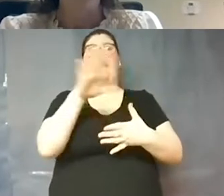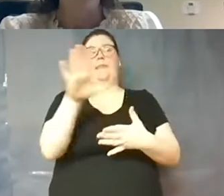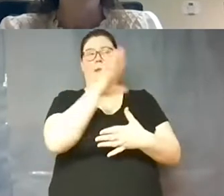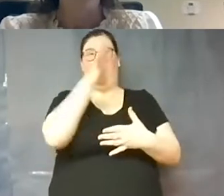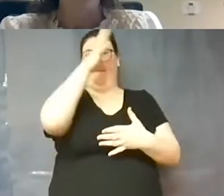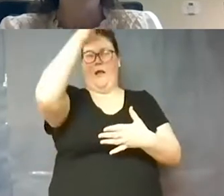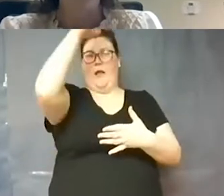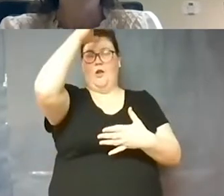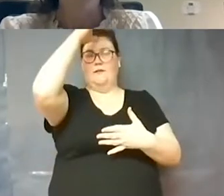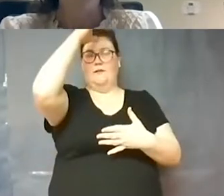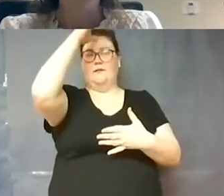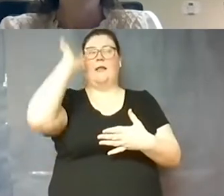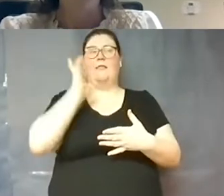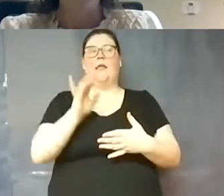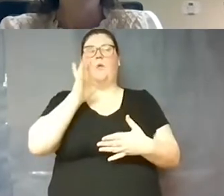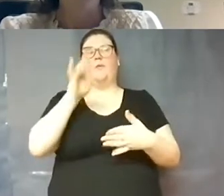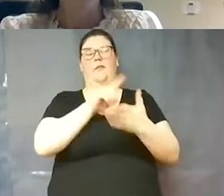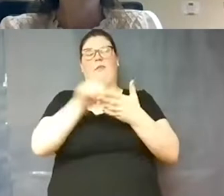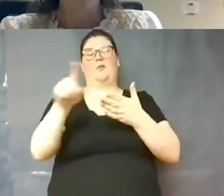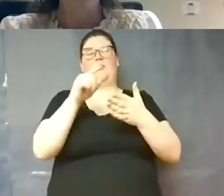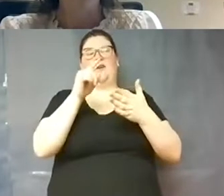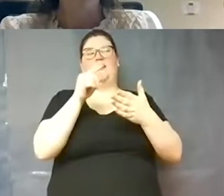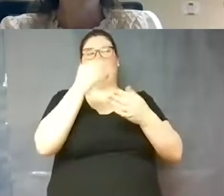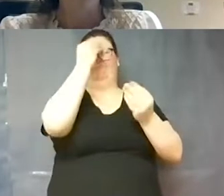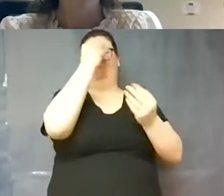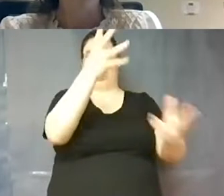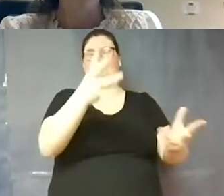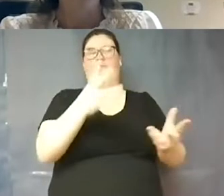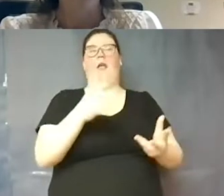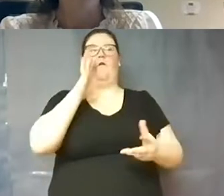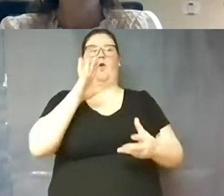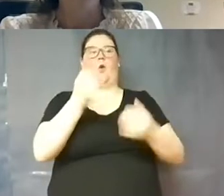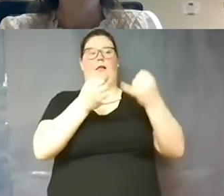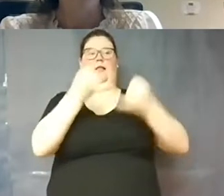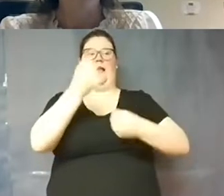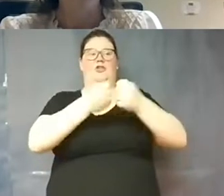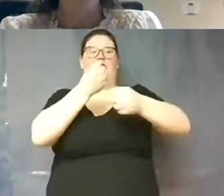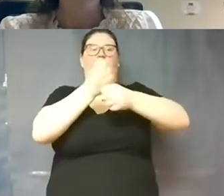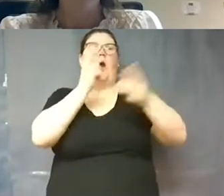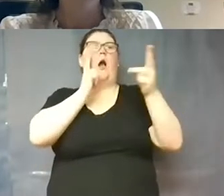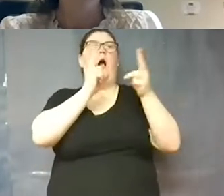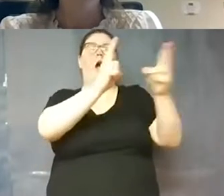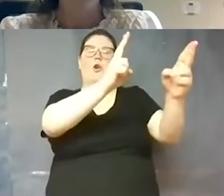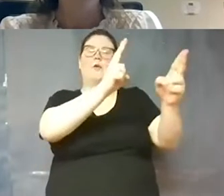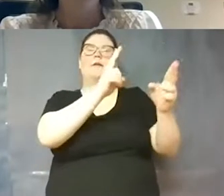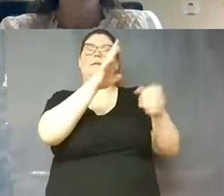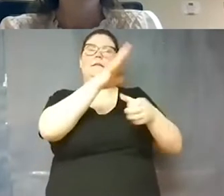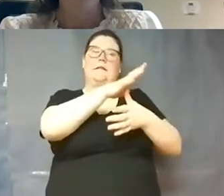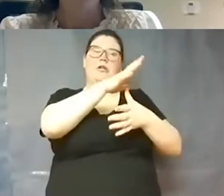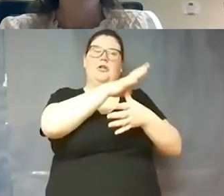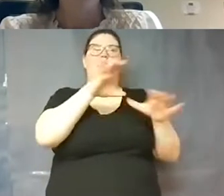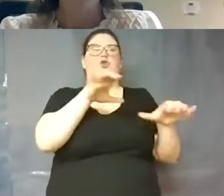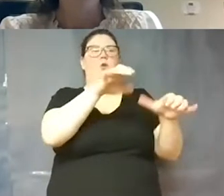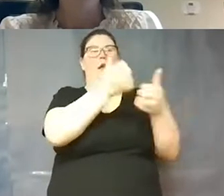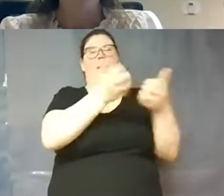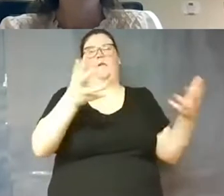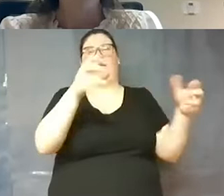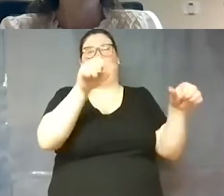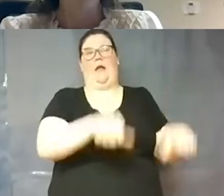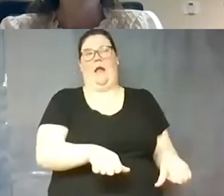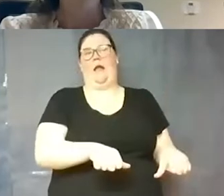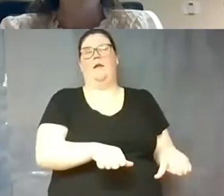we we will work very hard as we did at the end of year last year to make sure we're honoring those seniors and and doing everything possible but this is